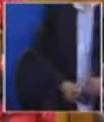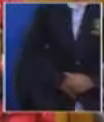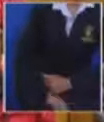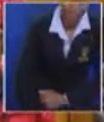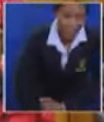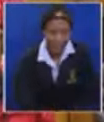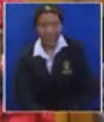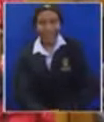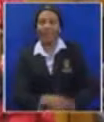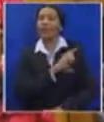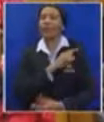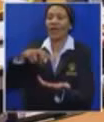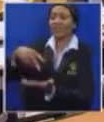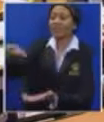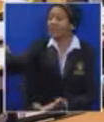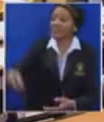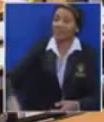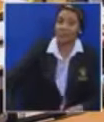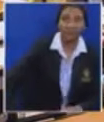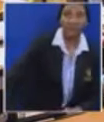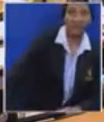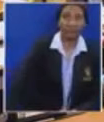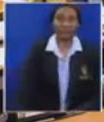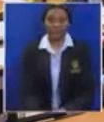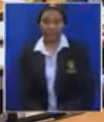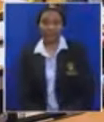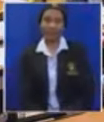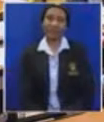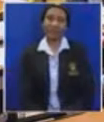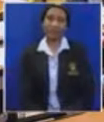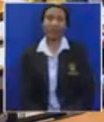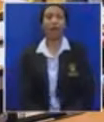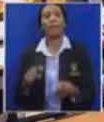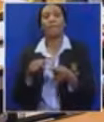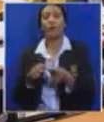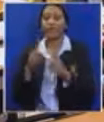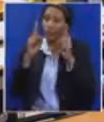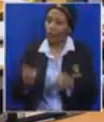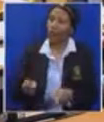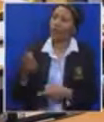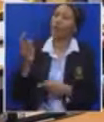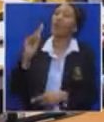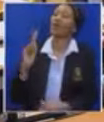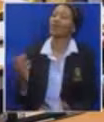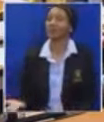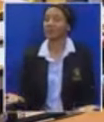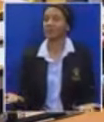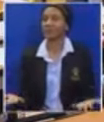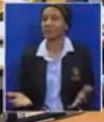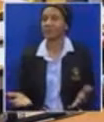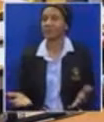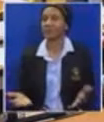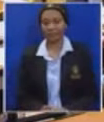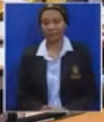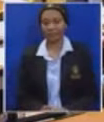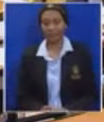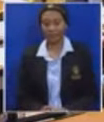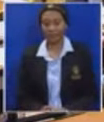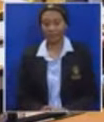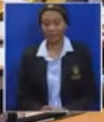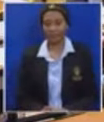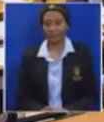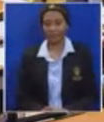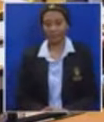House Chair, I would have really loved the House to proceed. What is the point of order, Honorable Member? The point of order is that members must